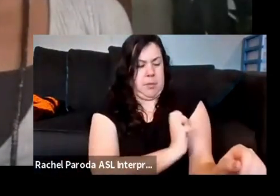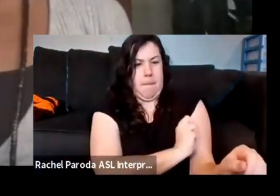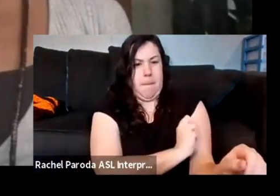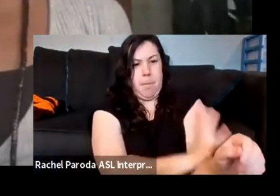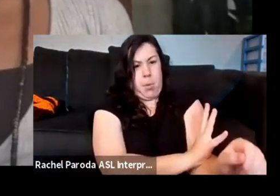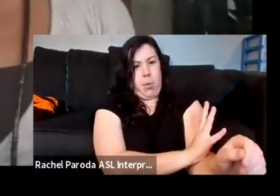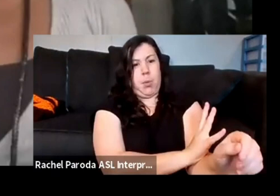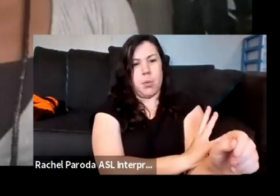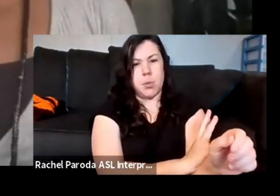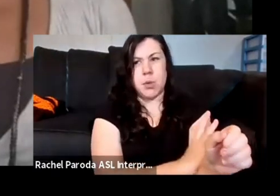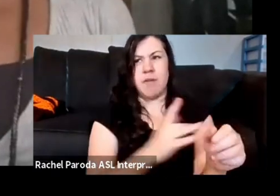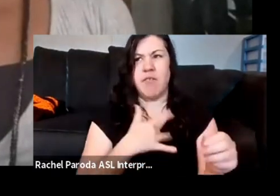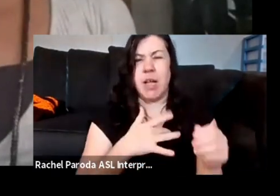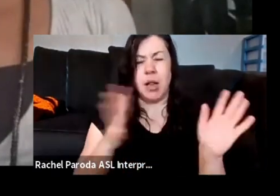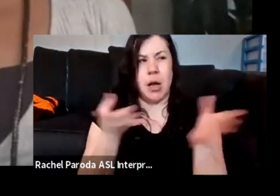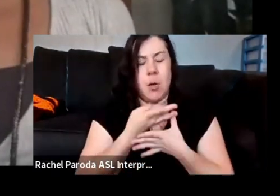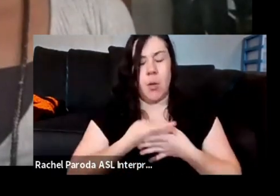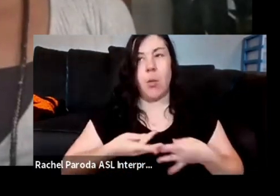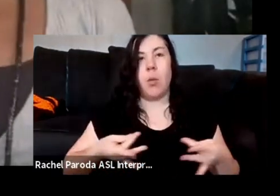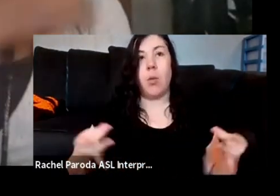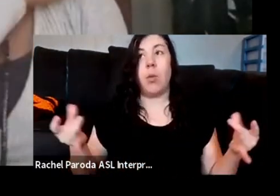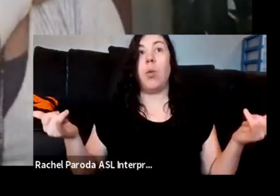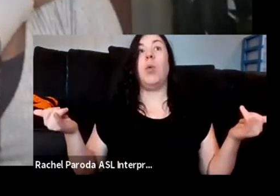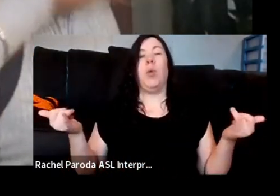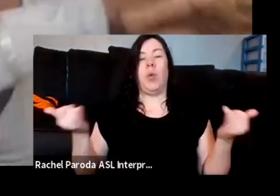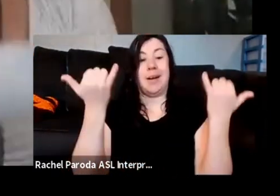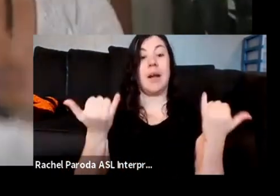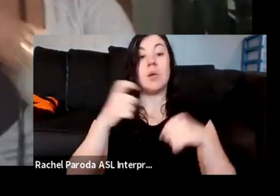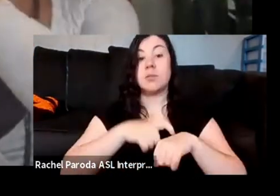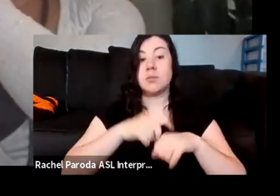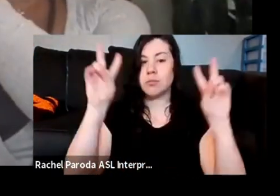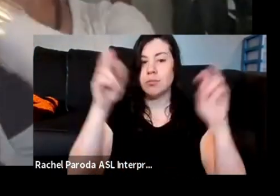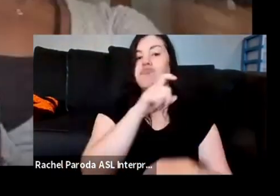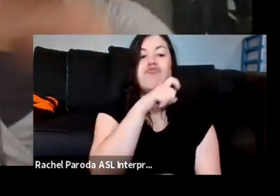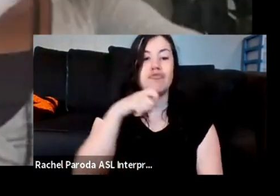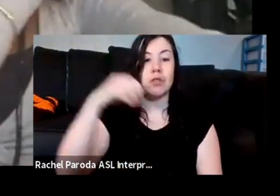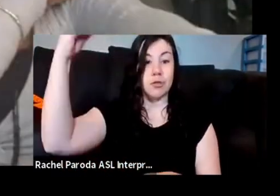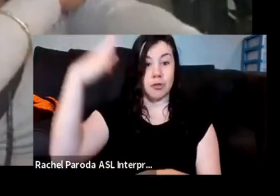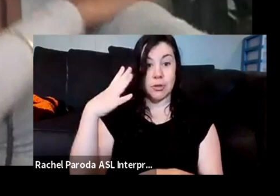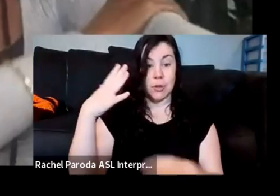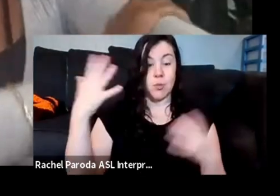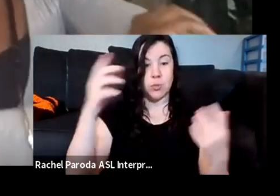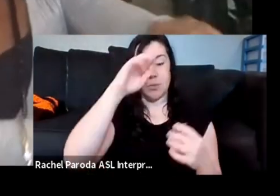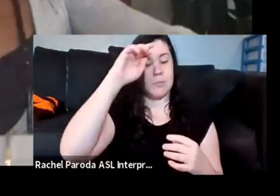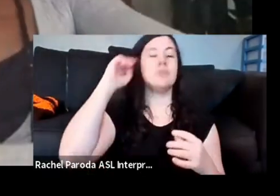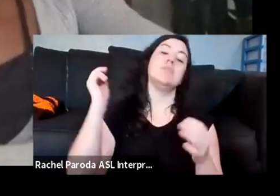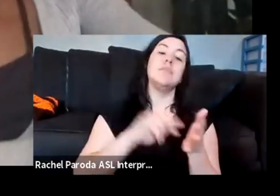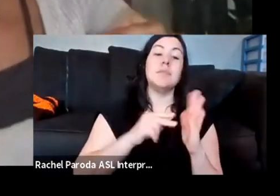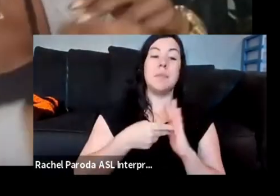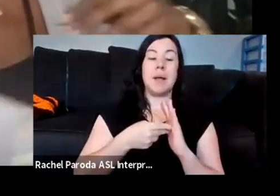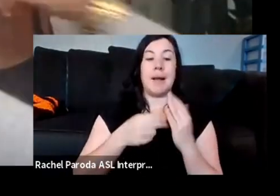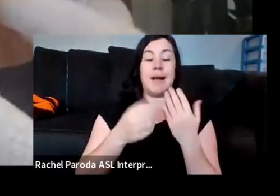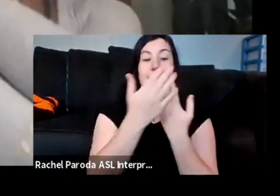spaciousness. And then we'll take a dry shower, which is simply what it says. It's a clearing. You're using your own